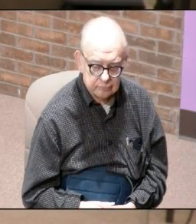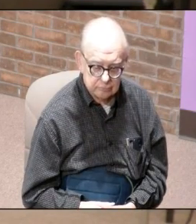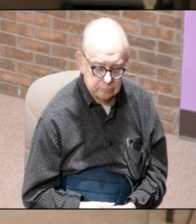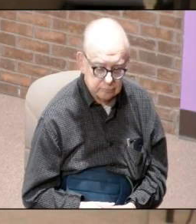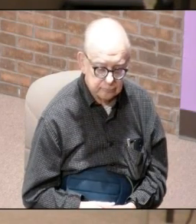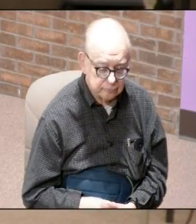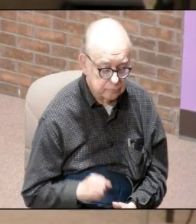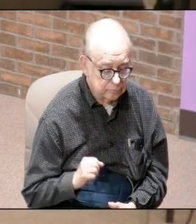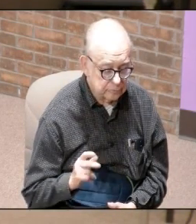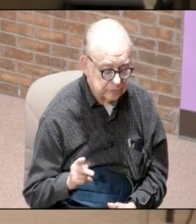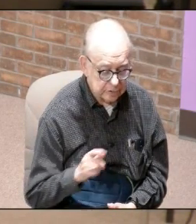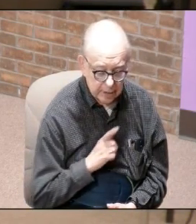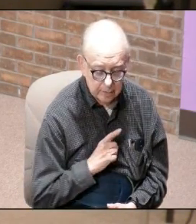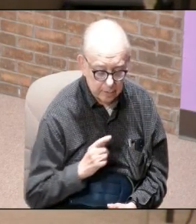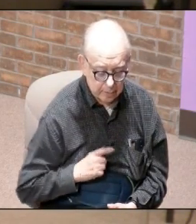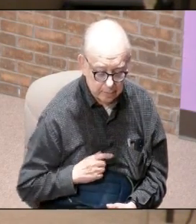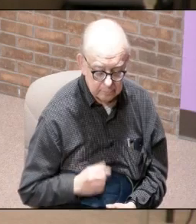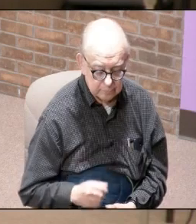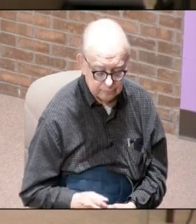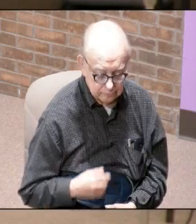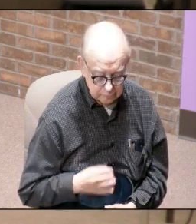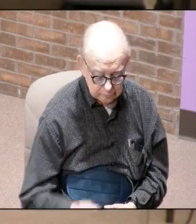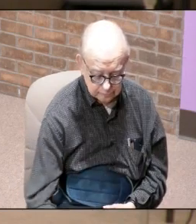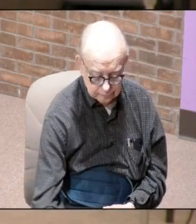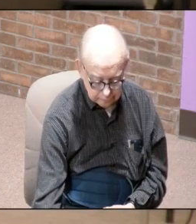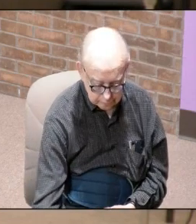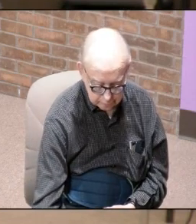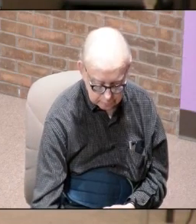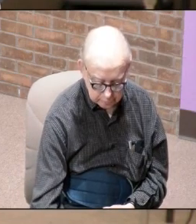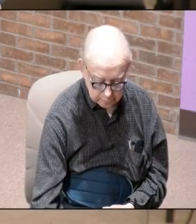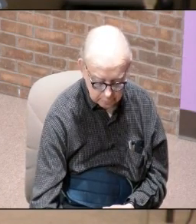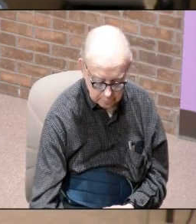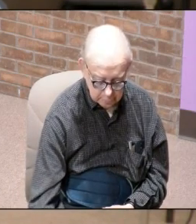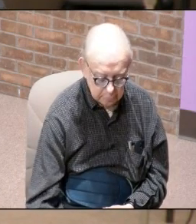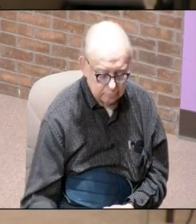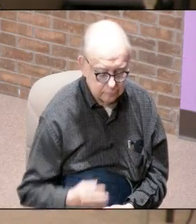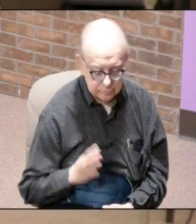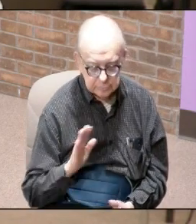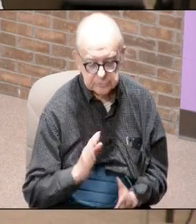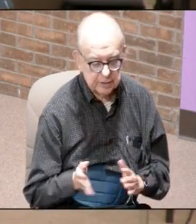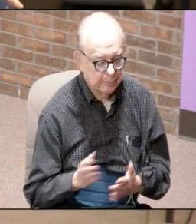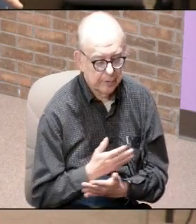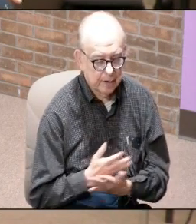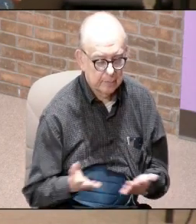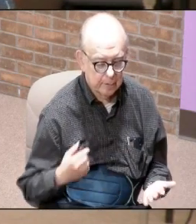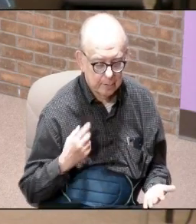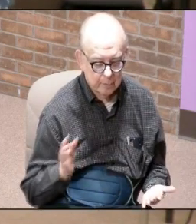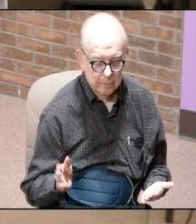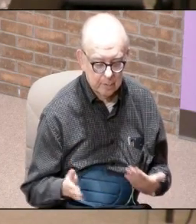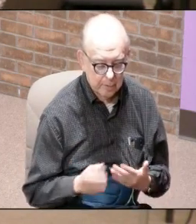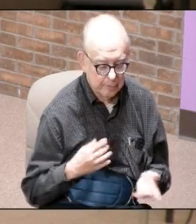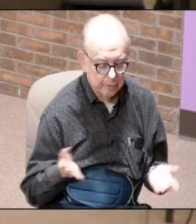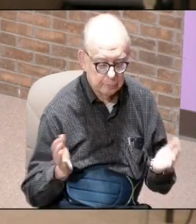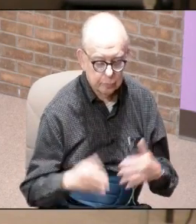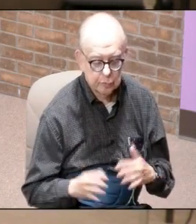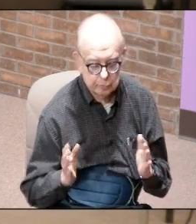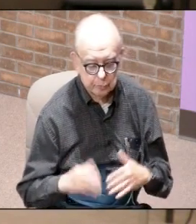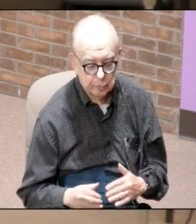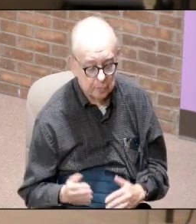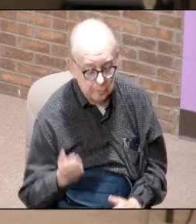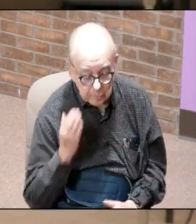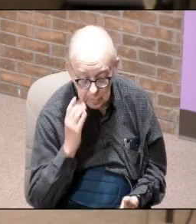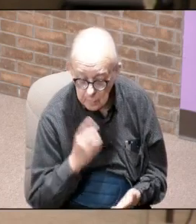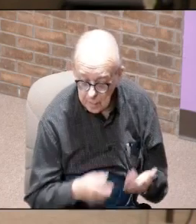it's okay Lord I know that it seems like everything around me is falling apart everything is crashing down on me but you know what